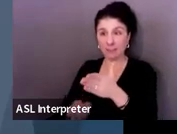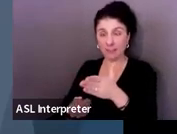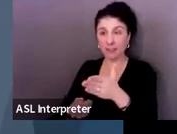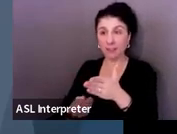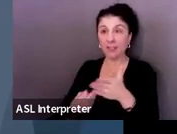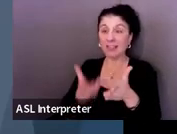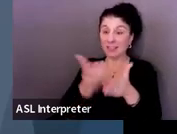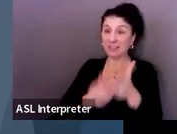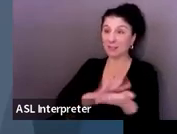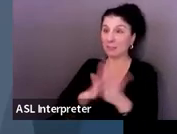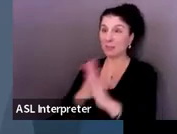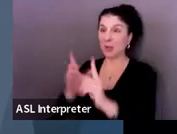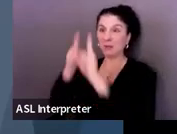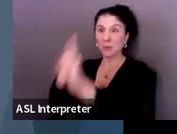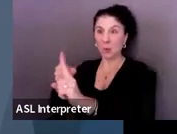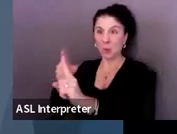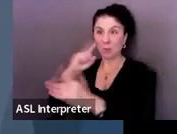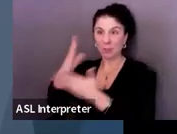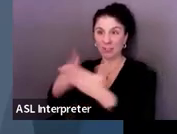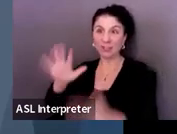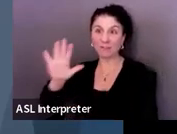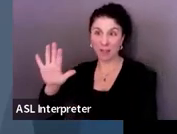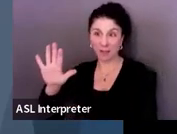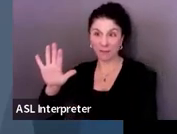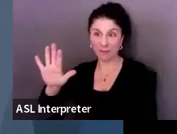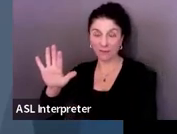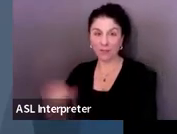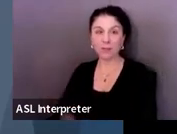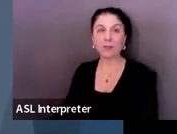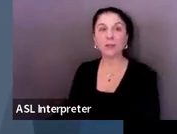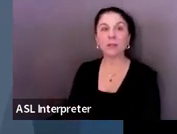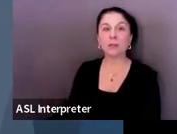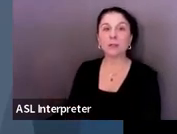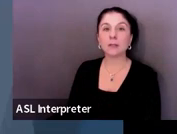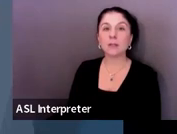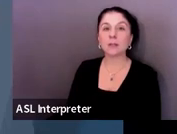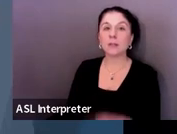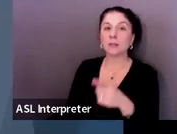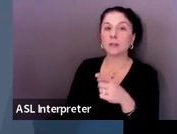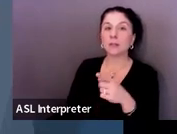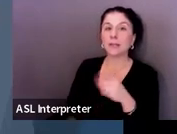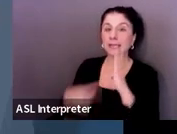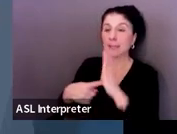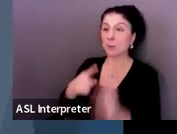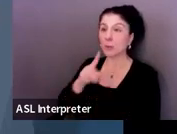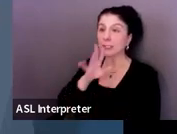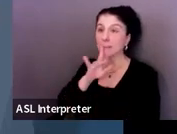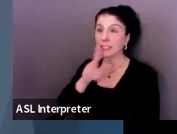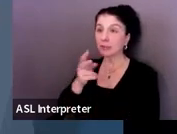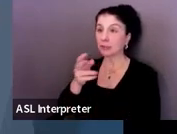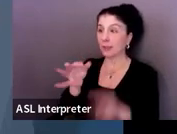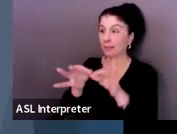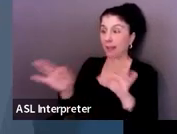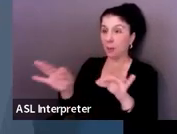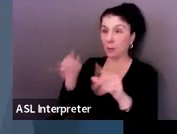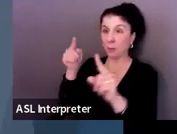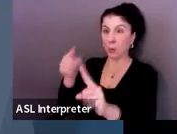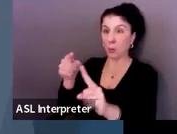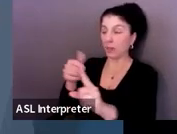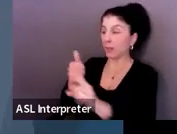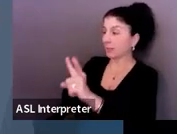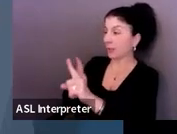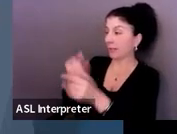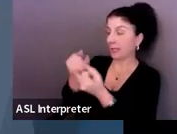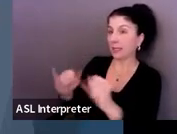5. And so this goal, speech and language goal, is that he will independently and